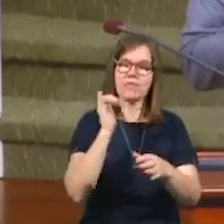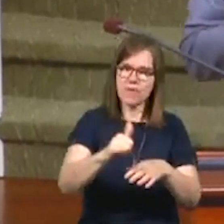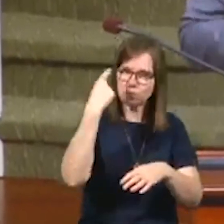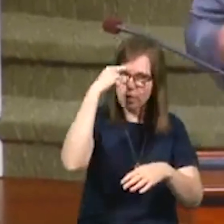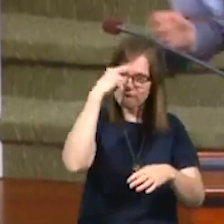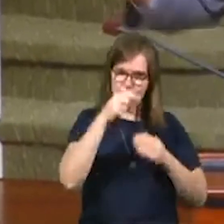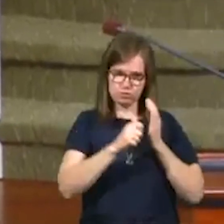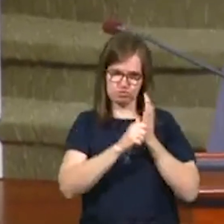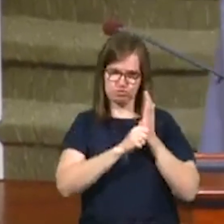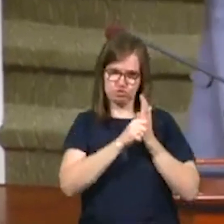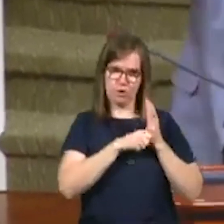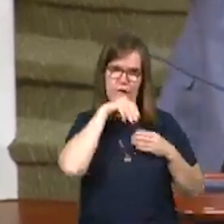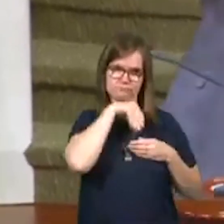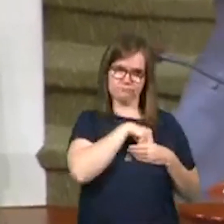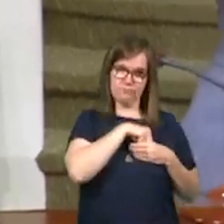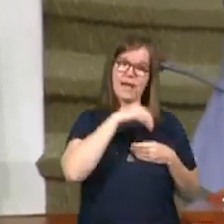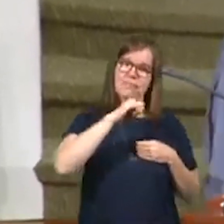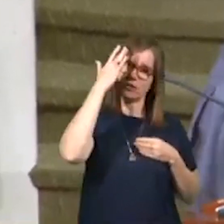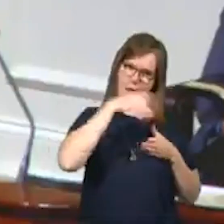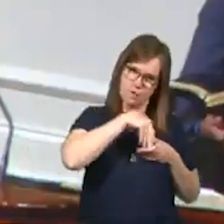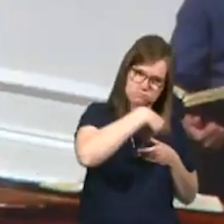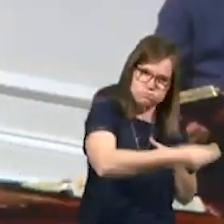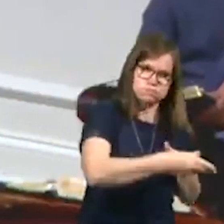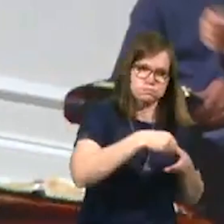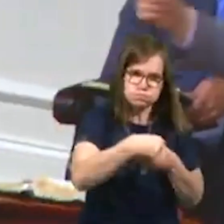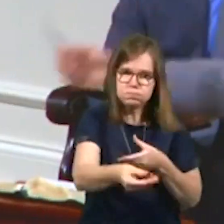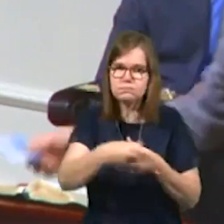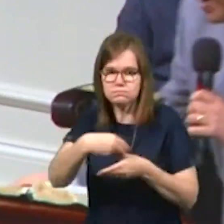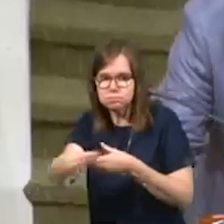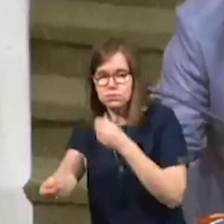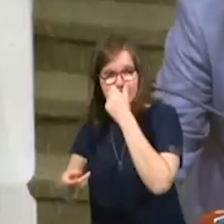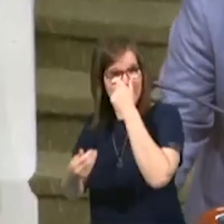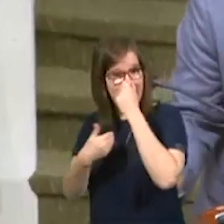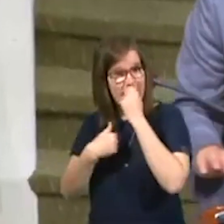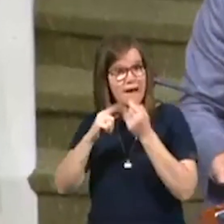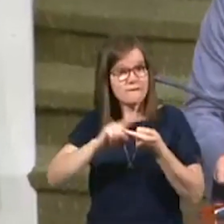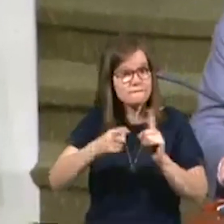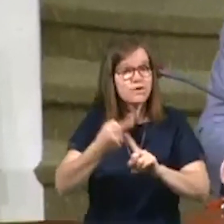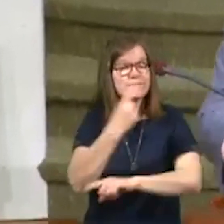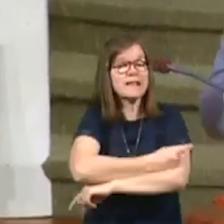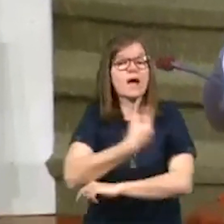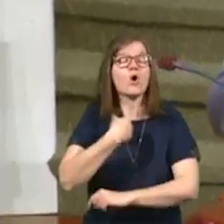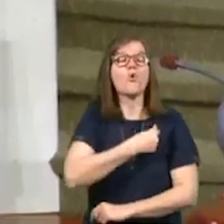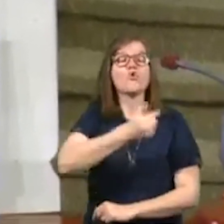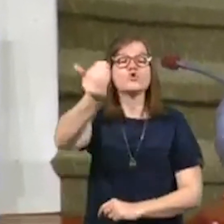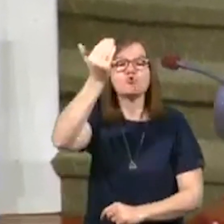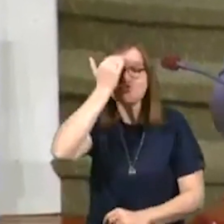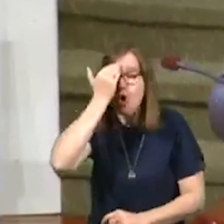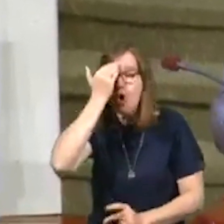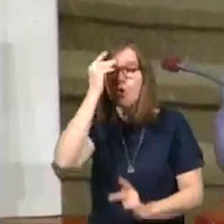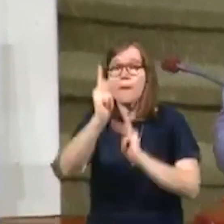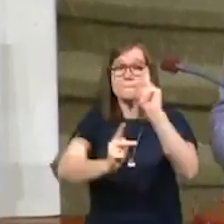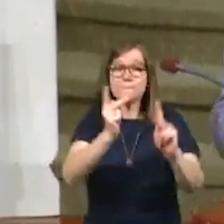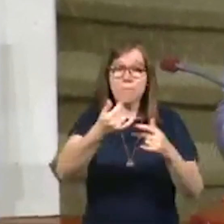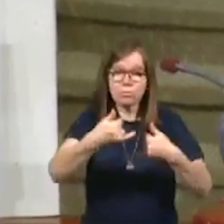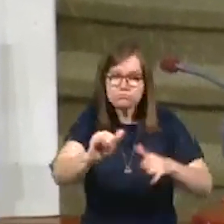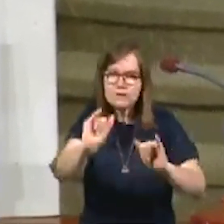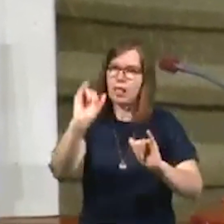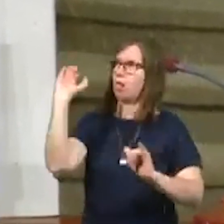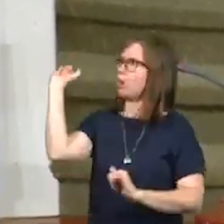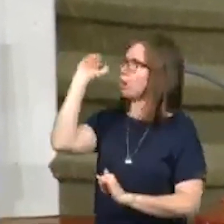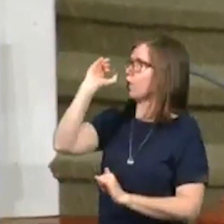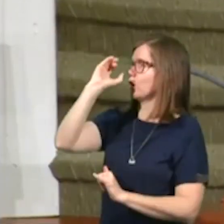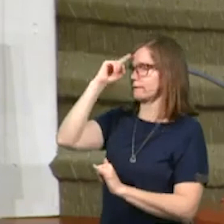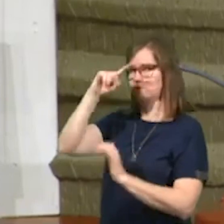our pocket. That's why we pass them out and give them to people and have a friend day because we know that people are looking for